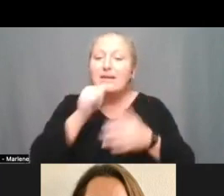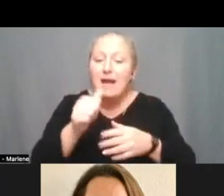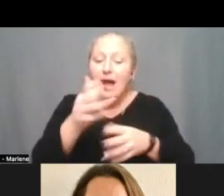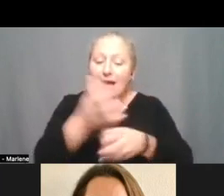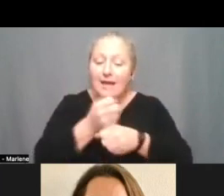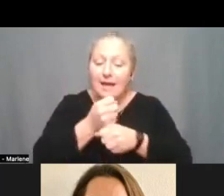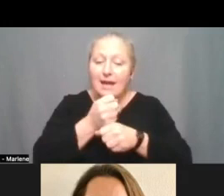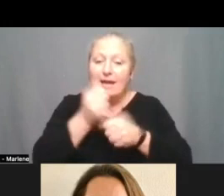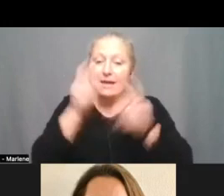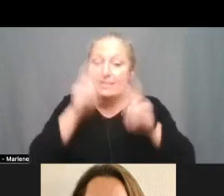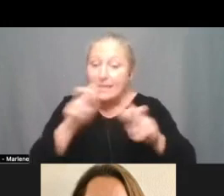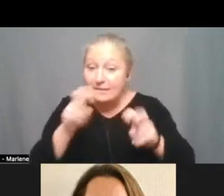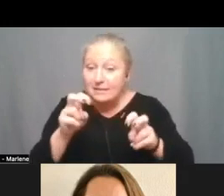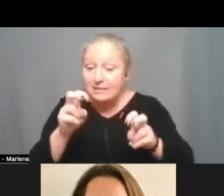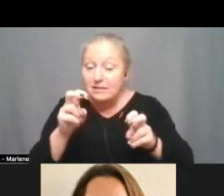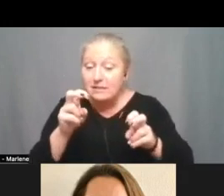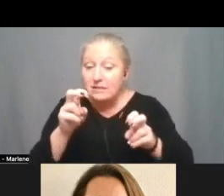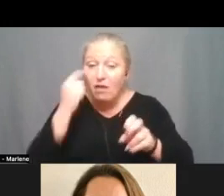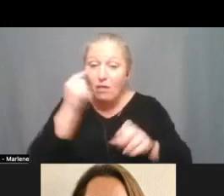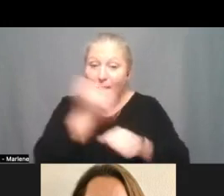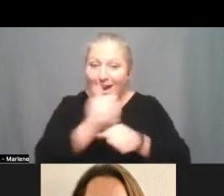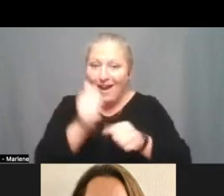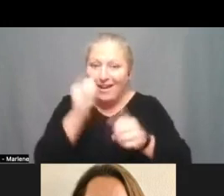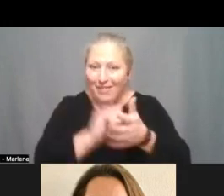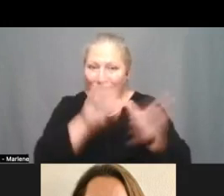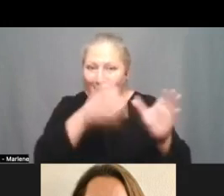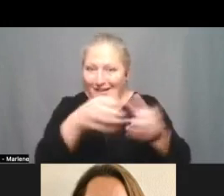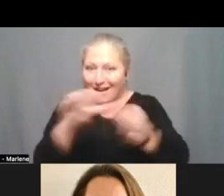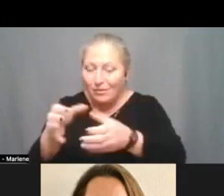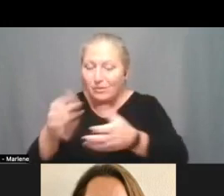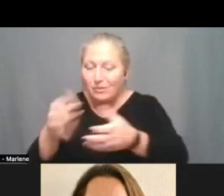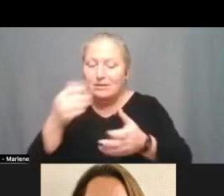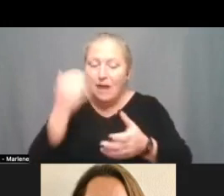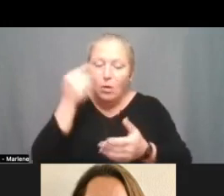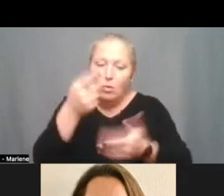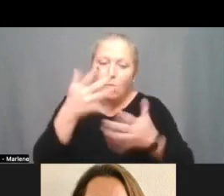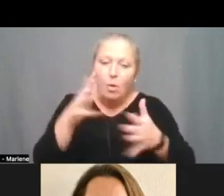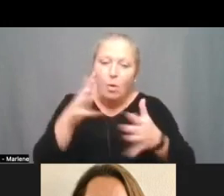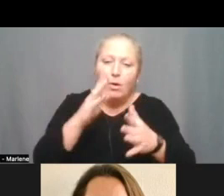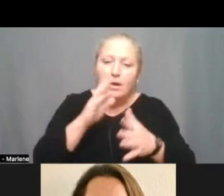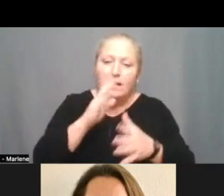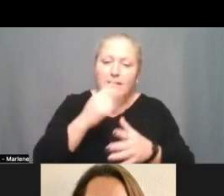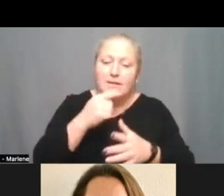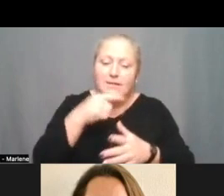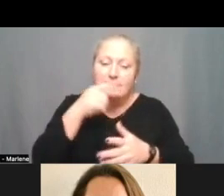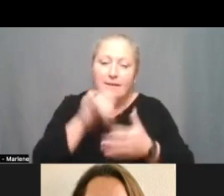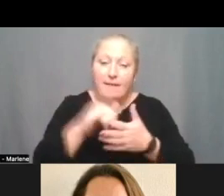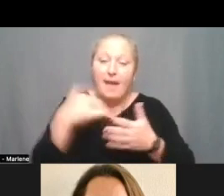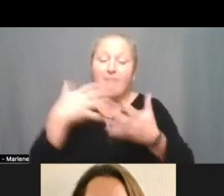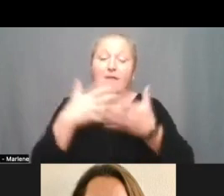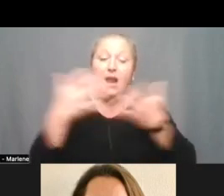assessed assessed for any of those categories i know that you mentioned that um that there was a lot of